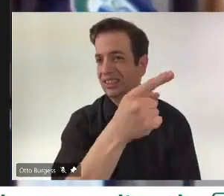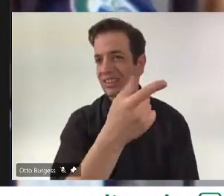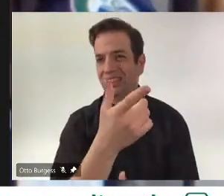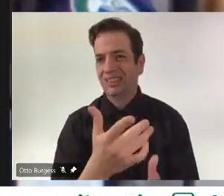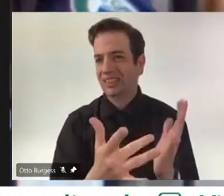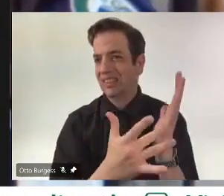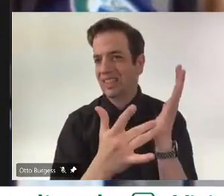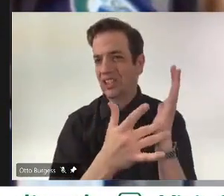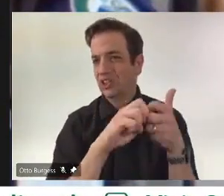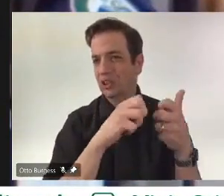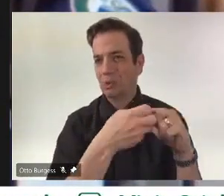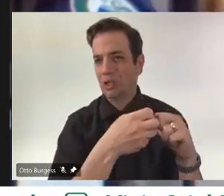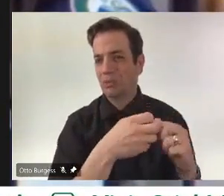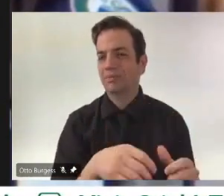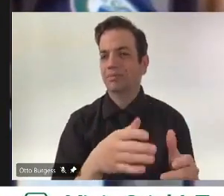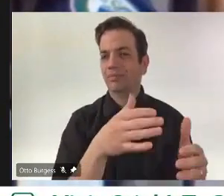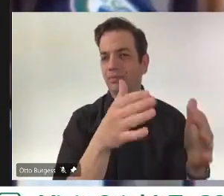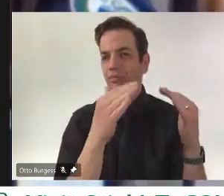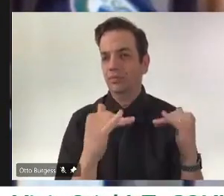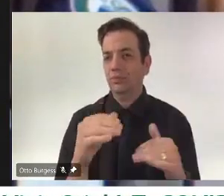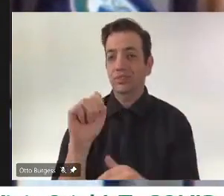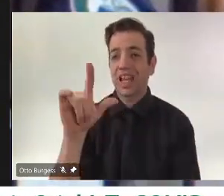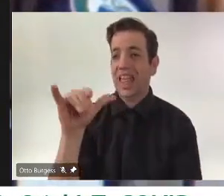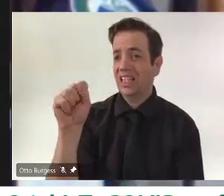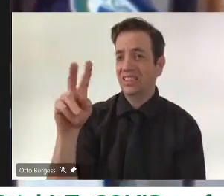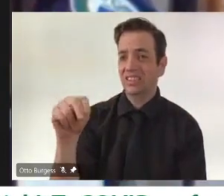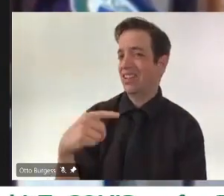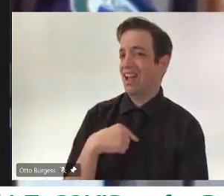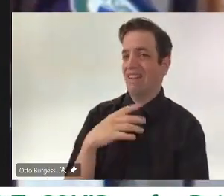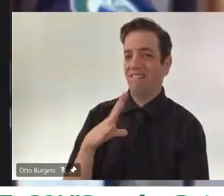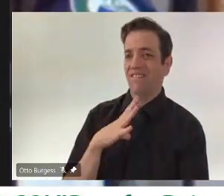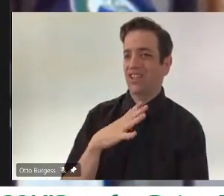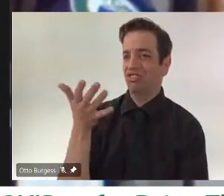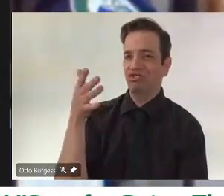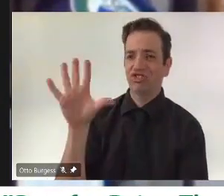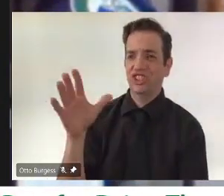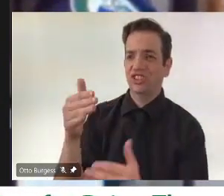That's all from me. Thanks. Thanks. Okay. We'll go to Mark Smith.